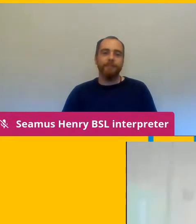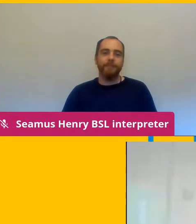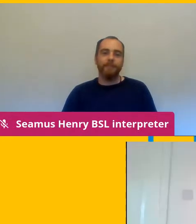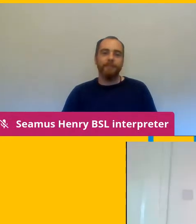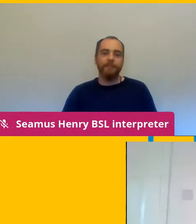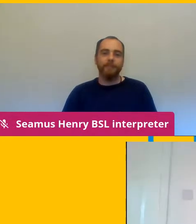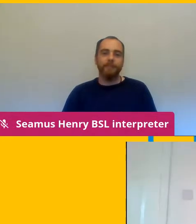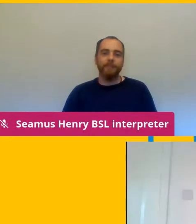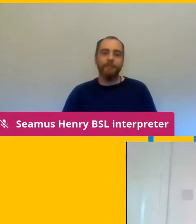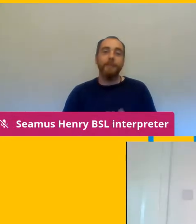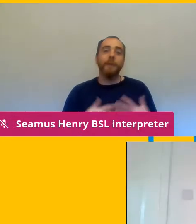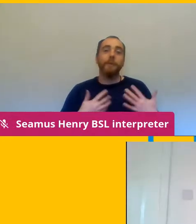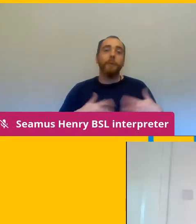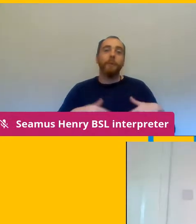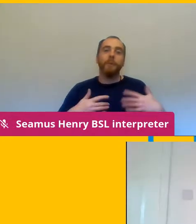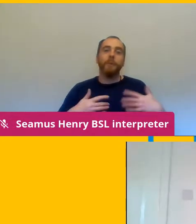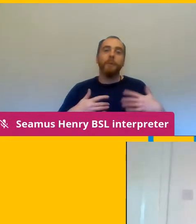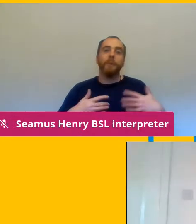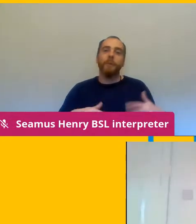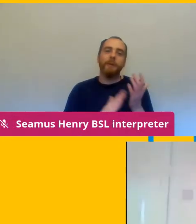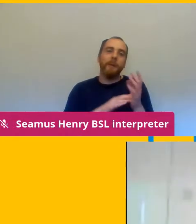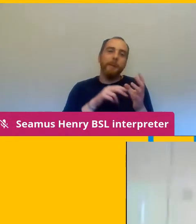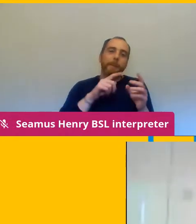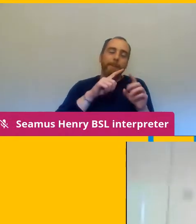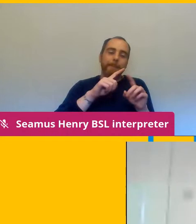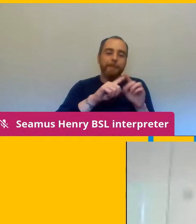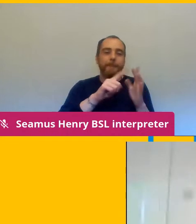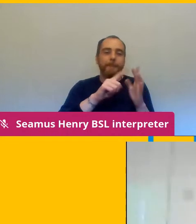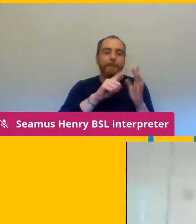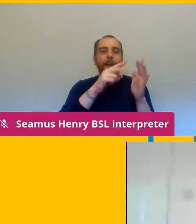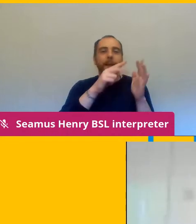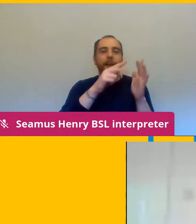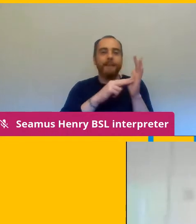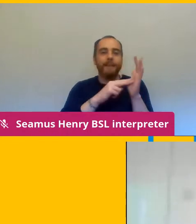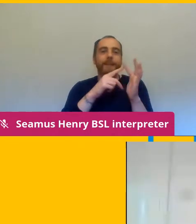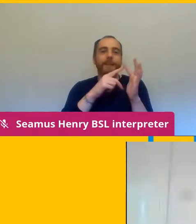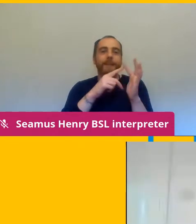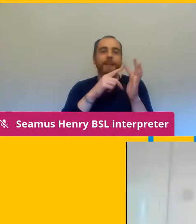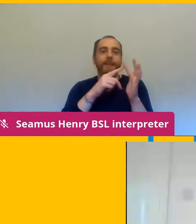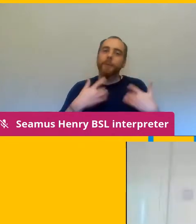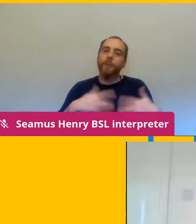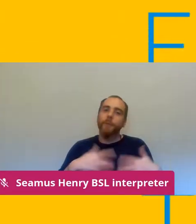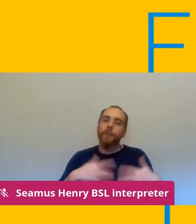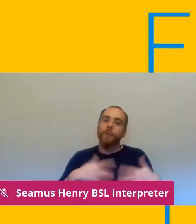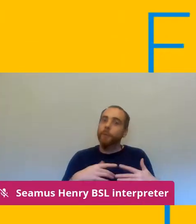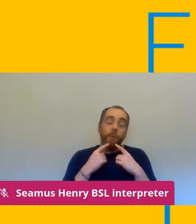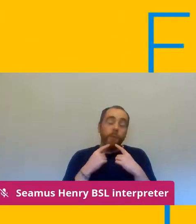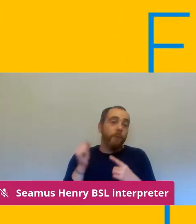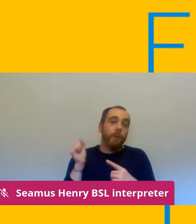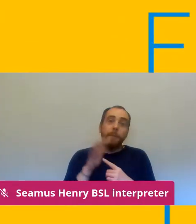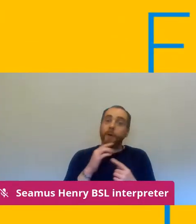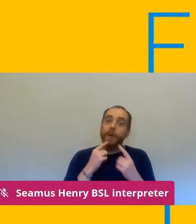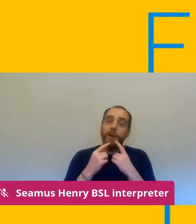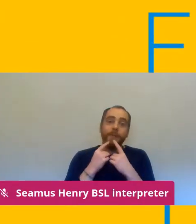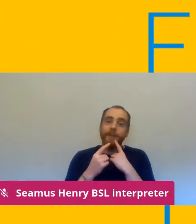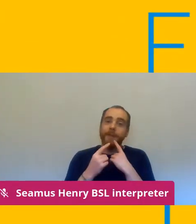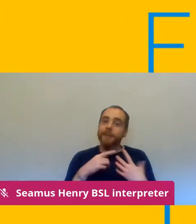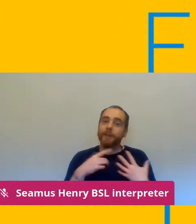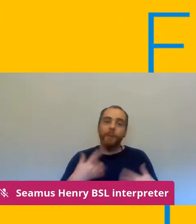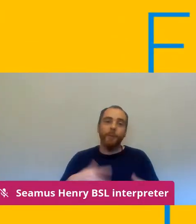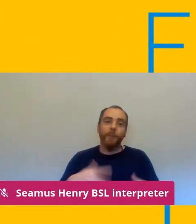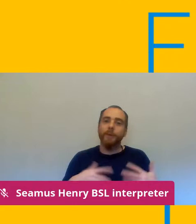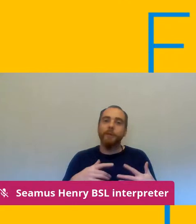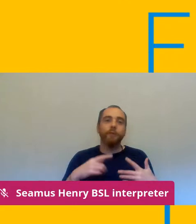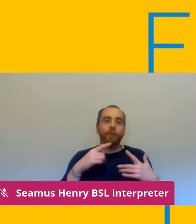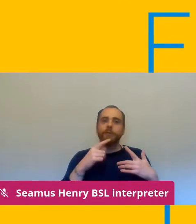wow that was absolutely incredible some hugely important points there and i'm just blown away to be honest